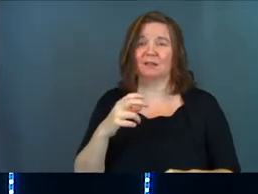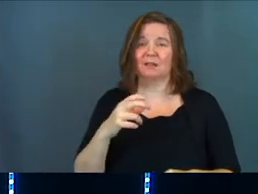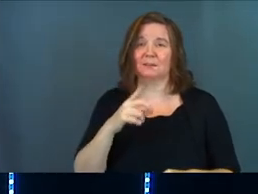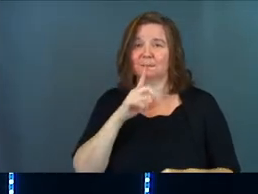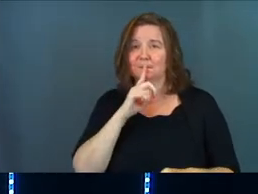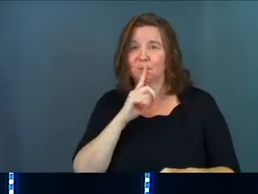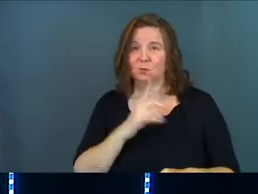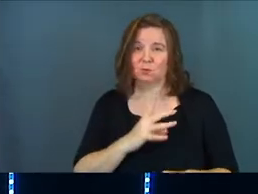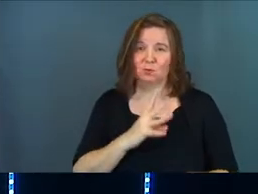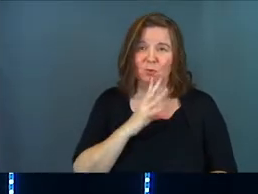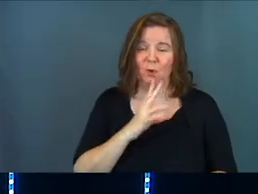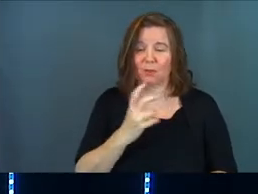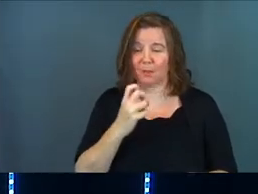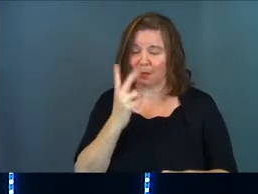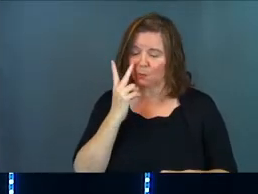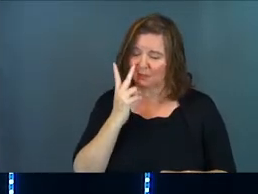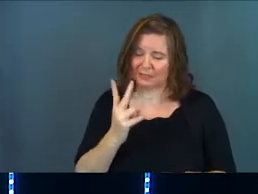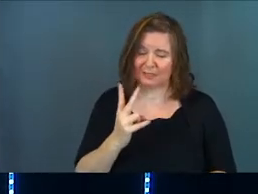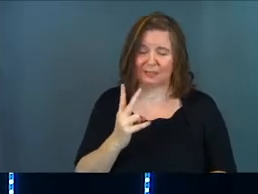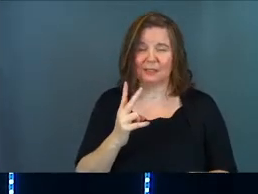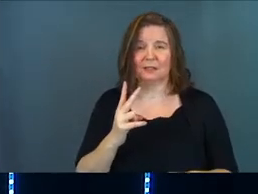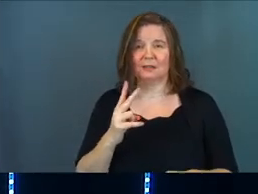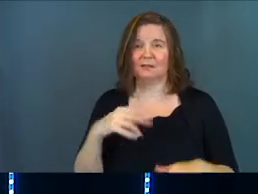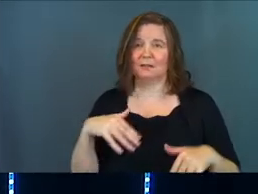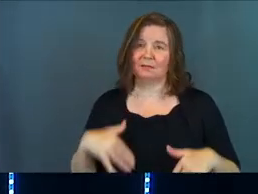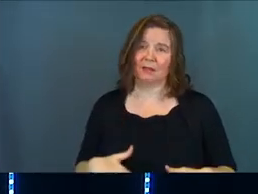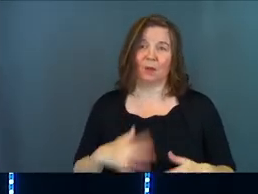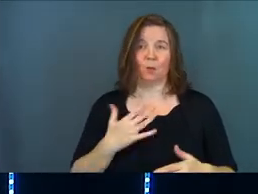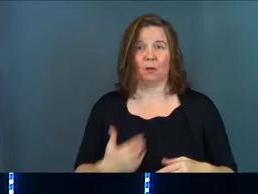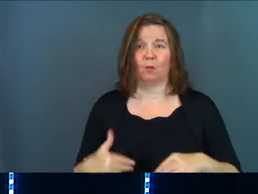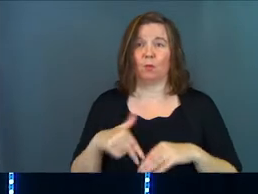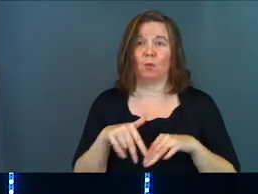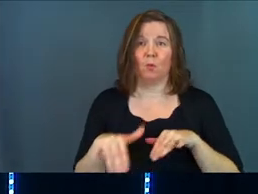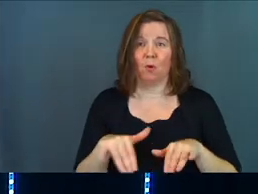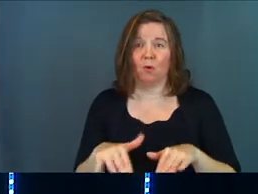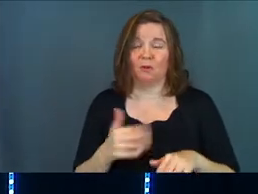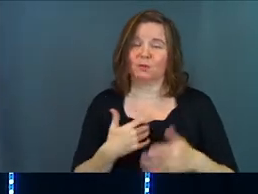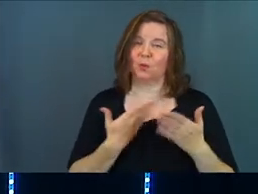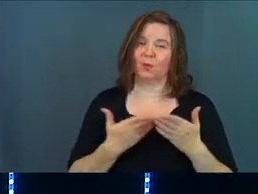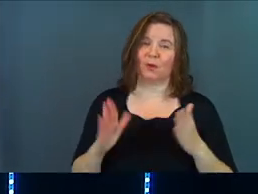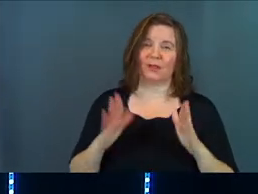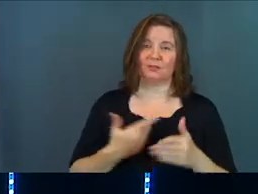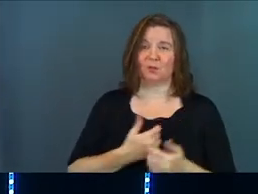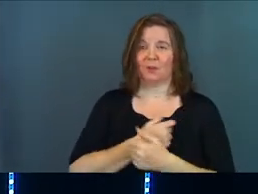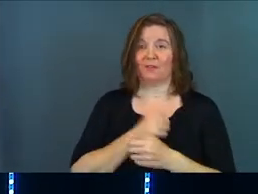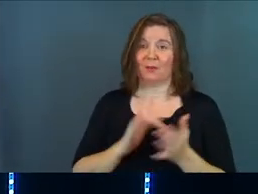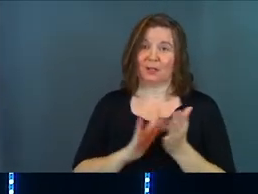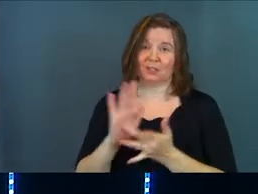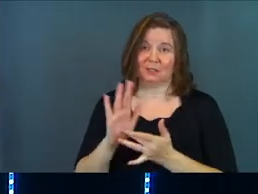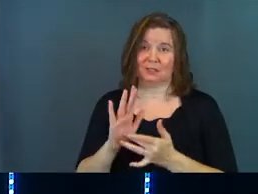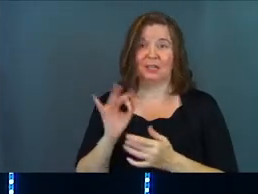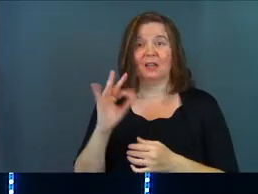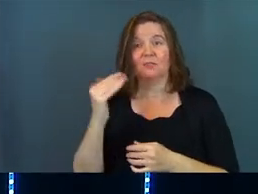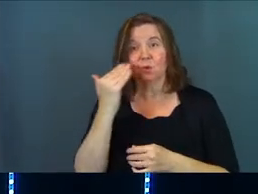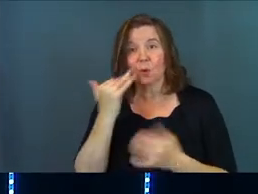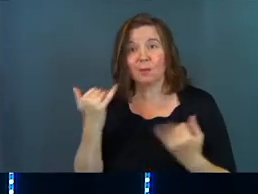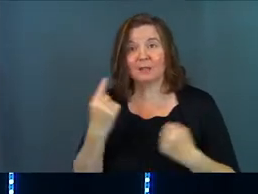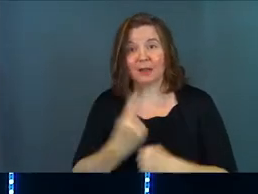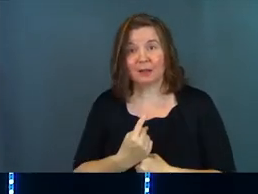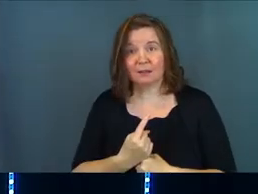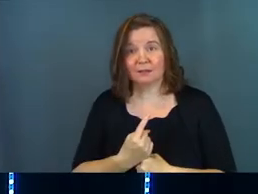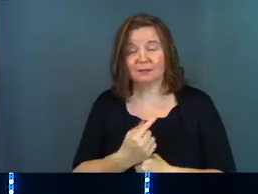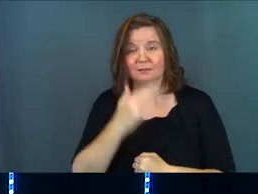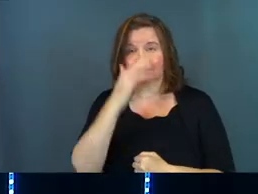see, the lame will walk, amen? It's one of the greatest things you love about Jesus. If you know him today,